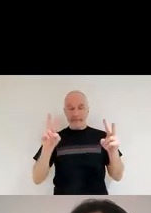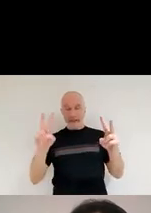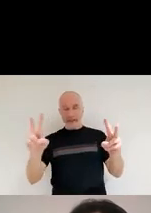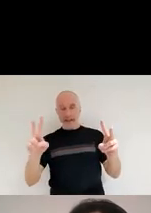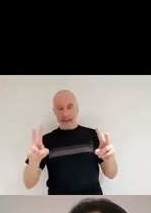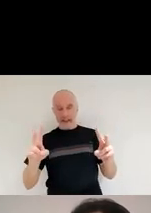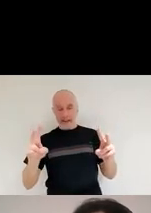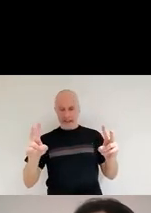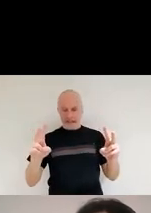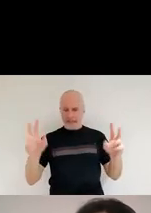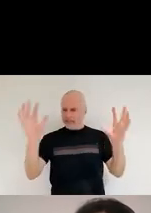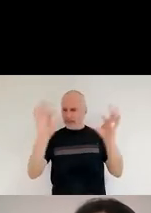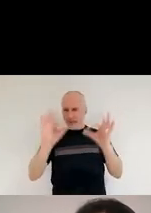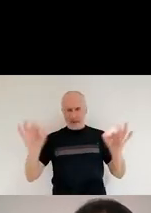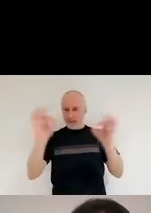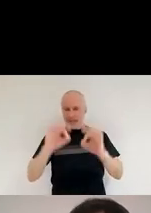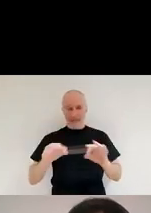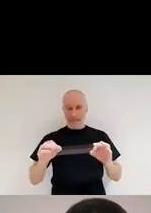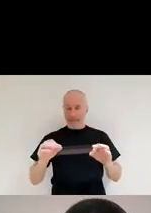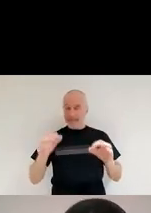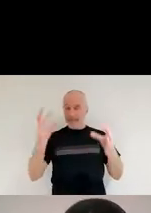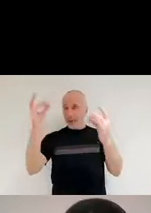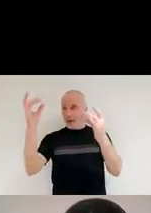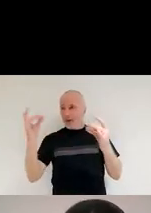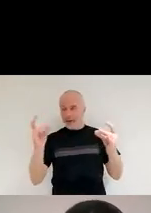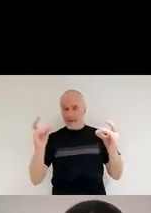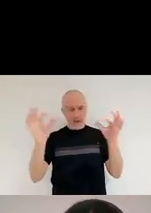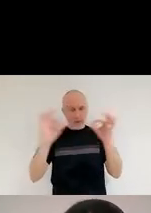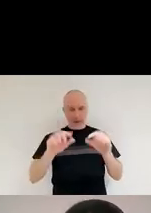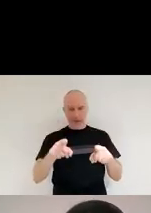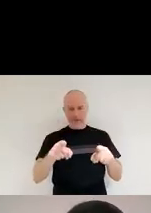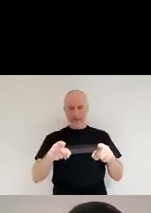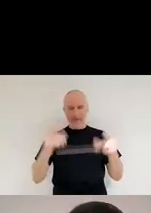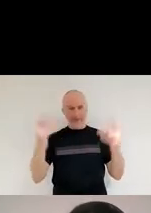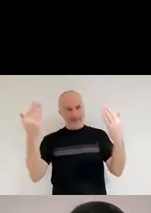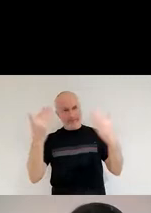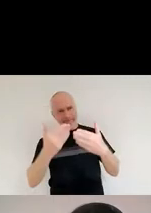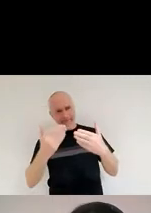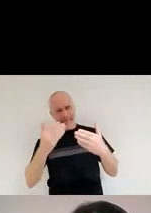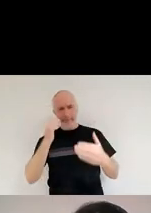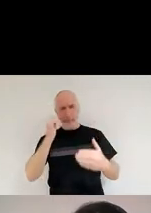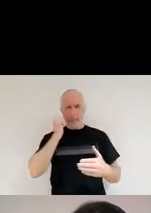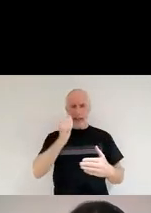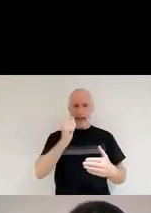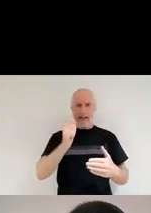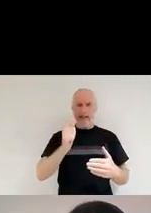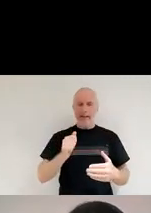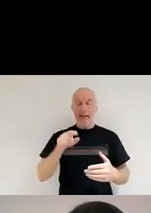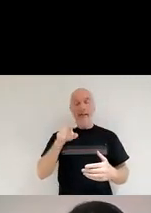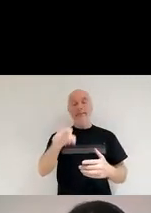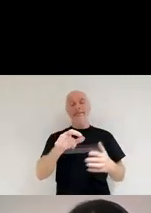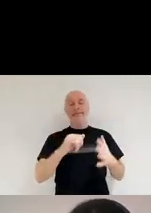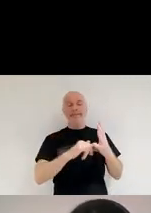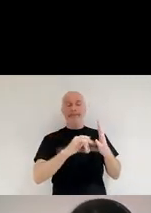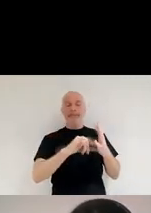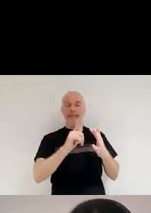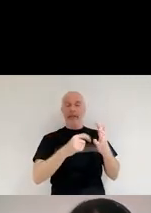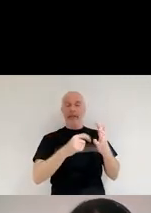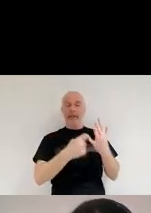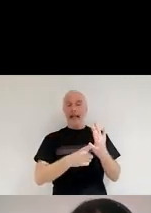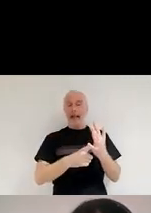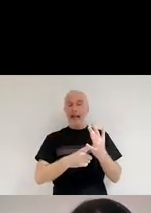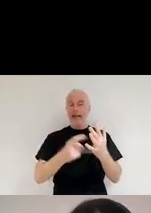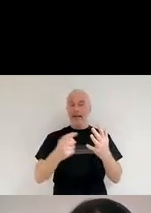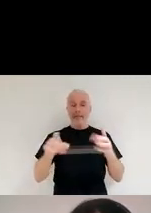seem to see any stars shining through. And he said, well, this is the stellar equivalent of having a desert.